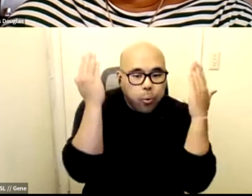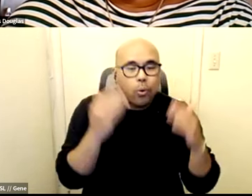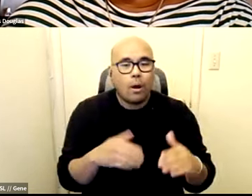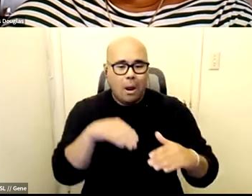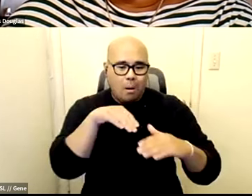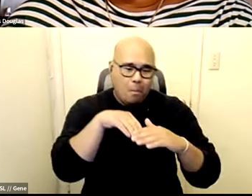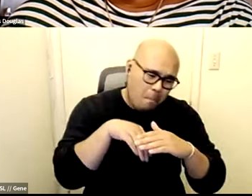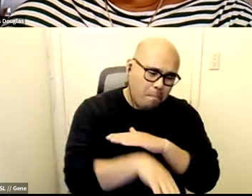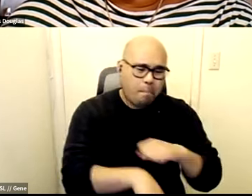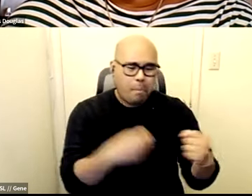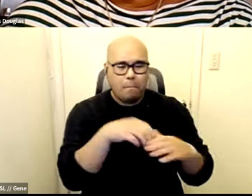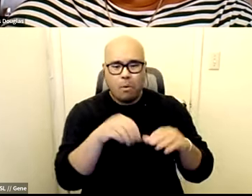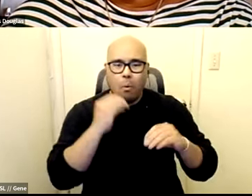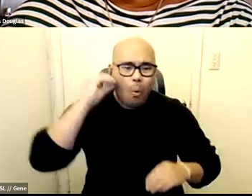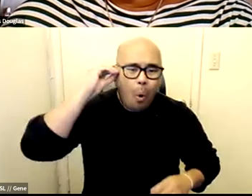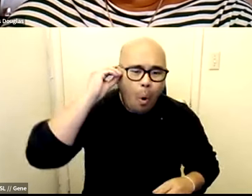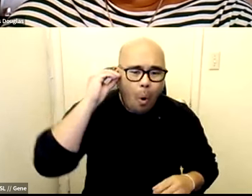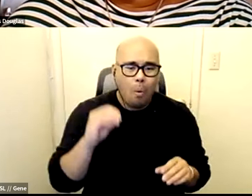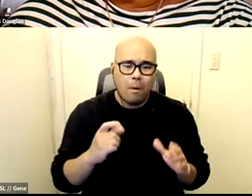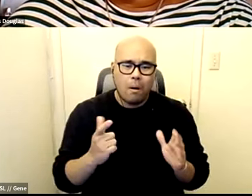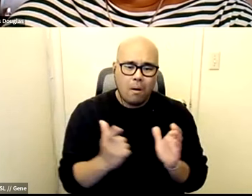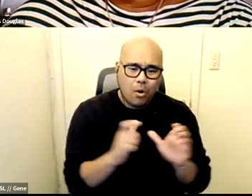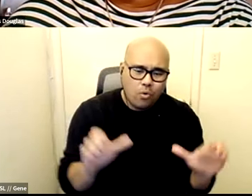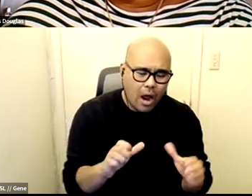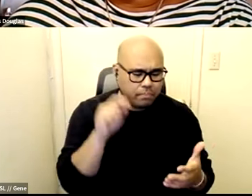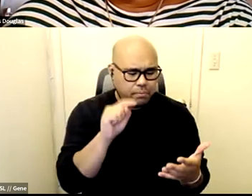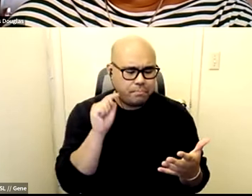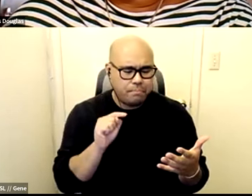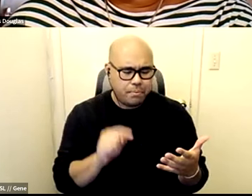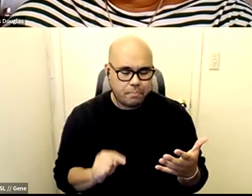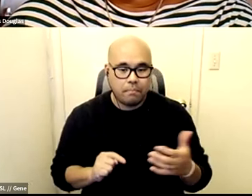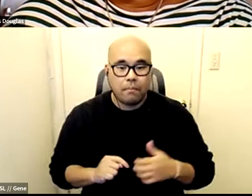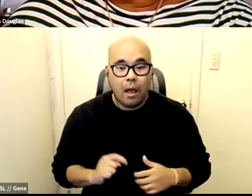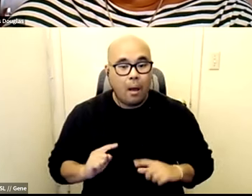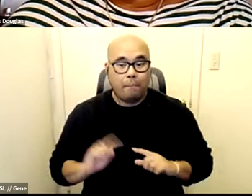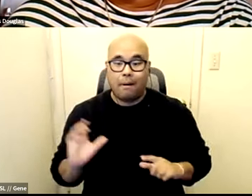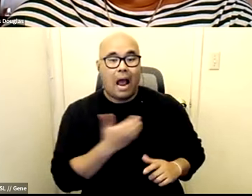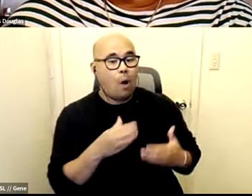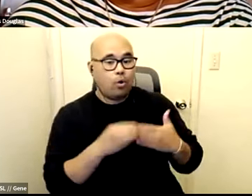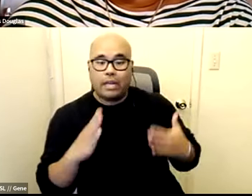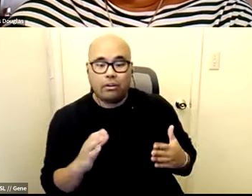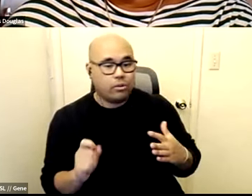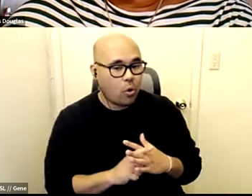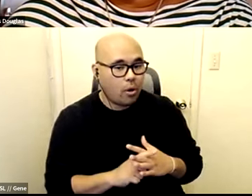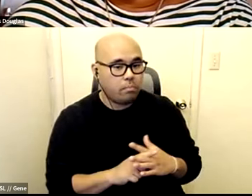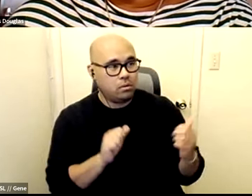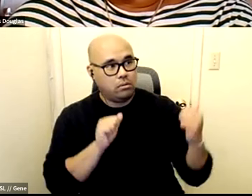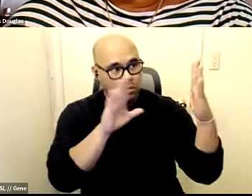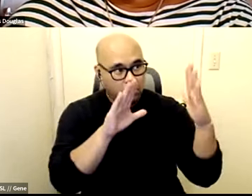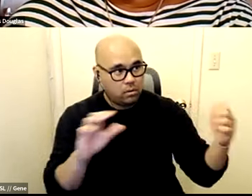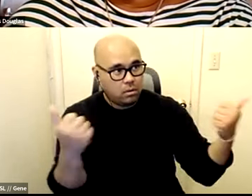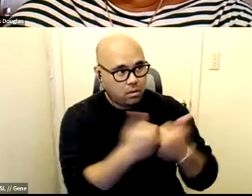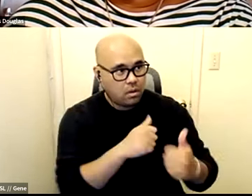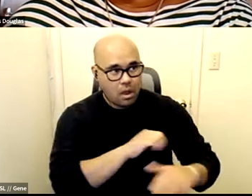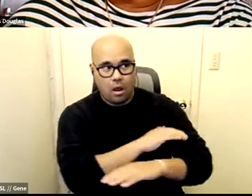are doing x y and z and then we have leaders who are showing up saying hey i hold a degree in